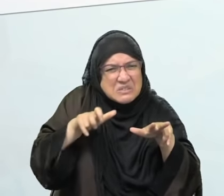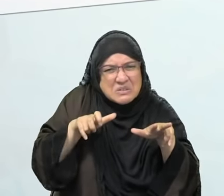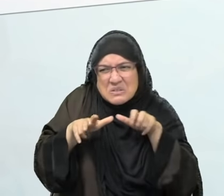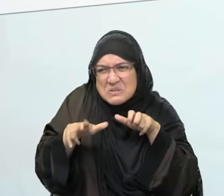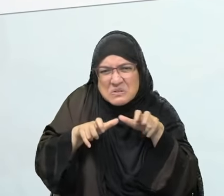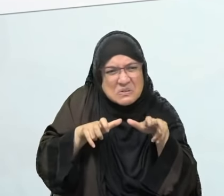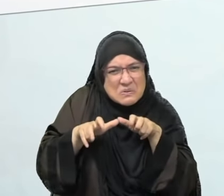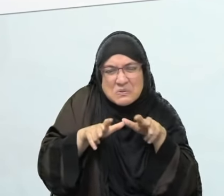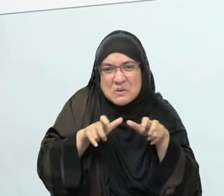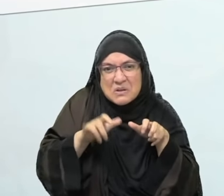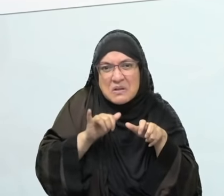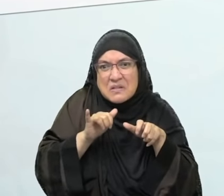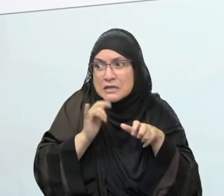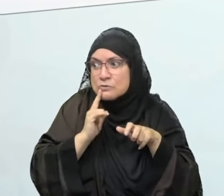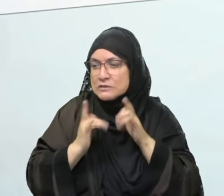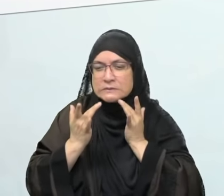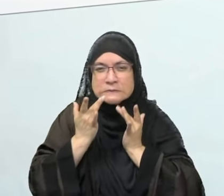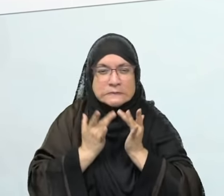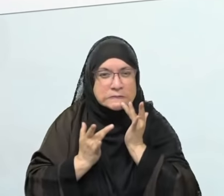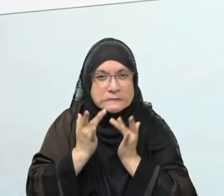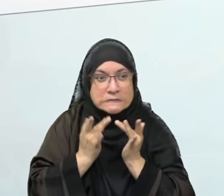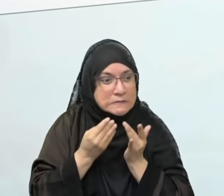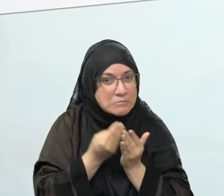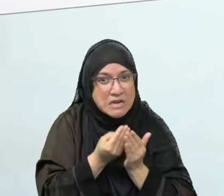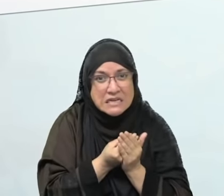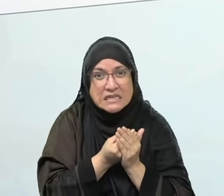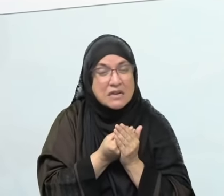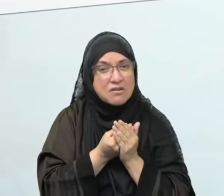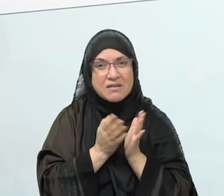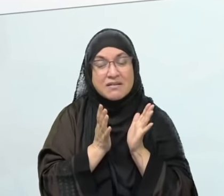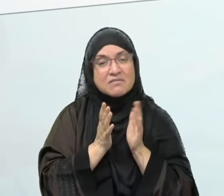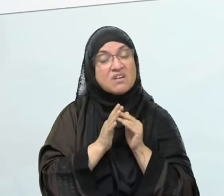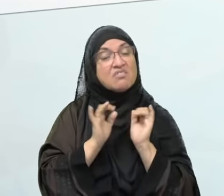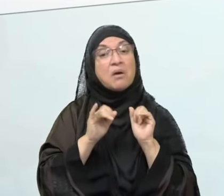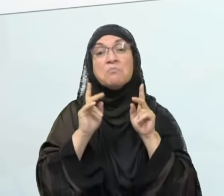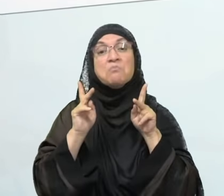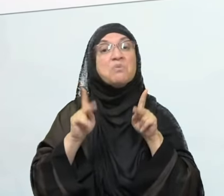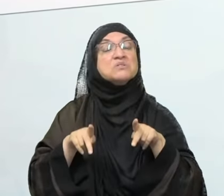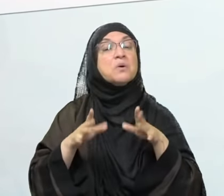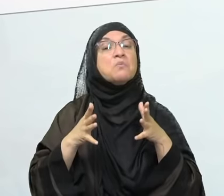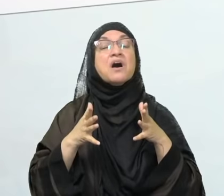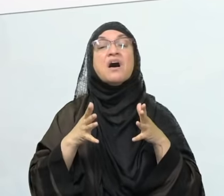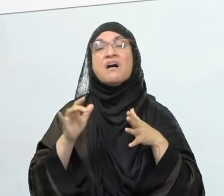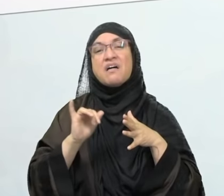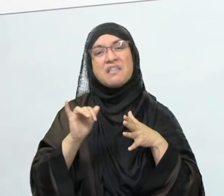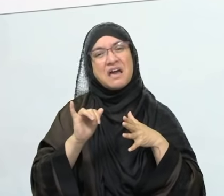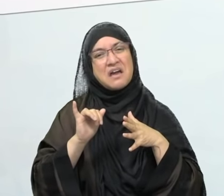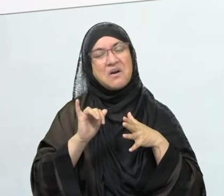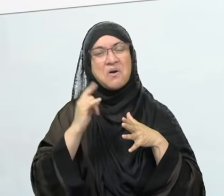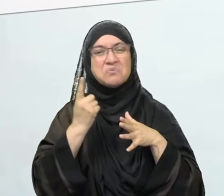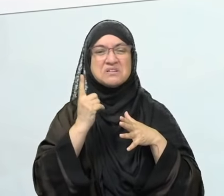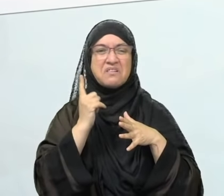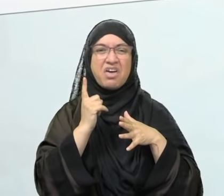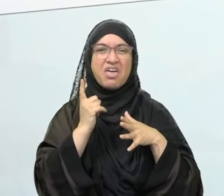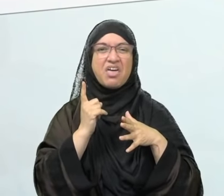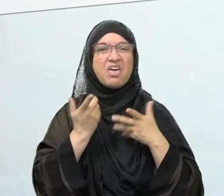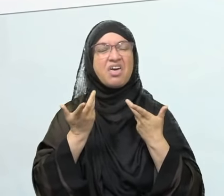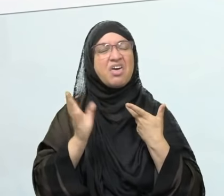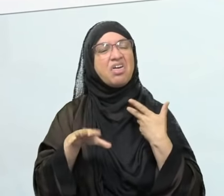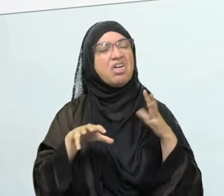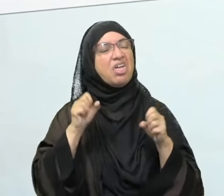with the quality of miserliness? Of being stingy? So the Prophet sallallahu alayhi wa sallam said, Na'am. He said, yes.